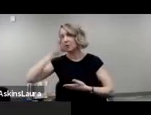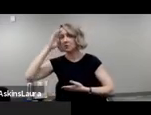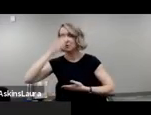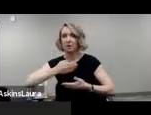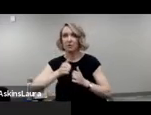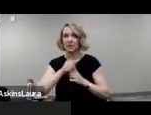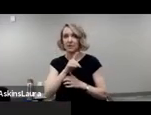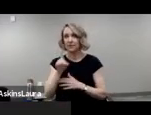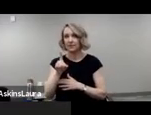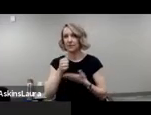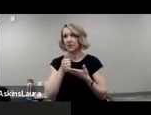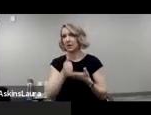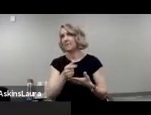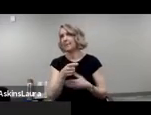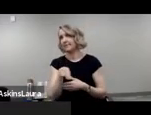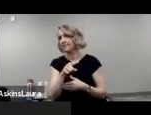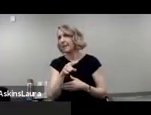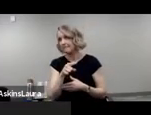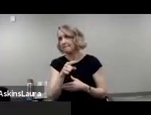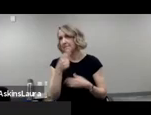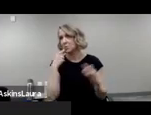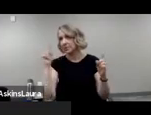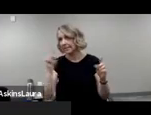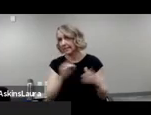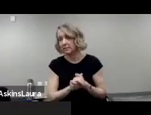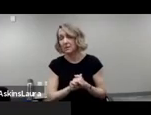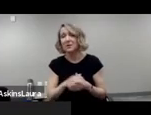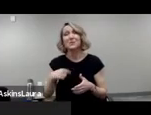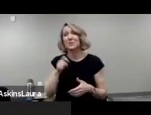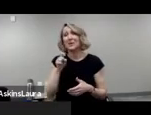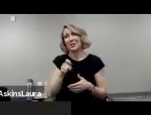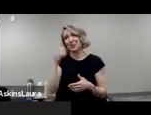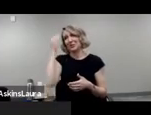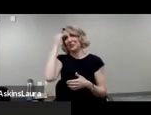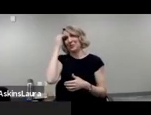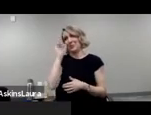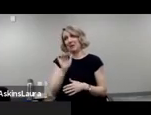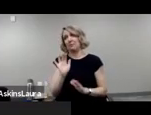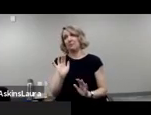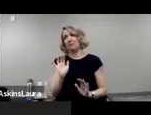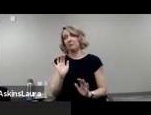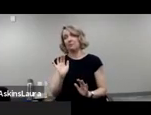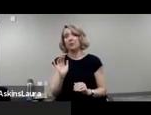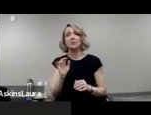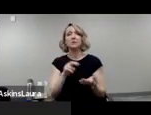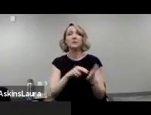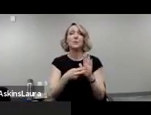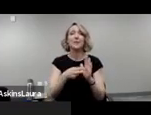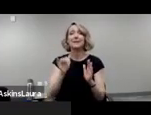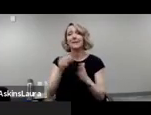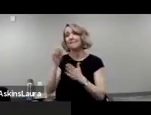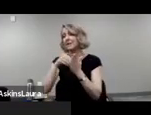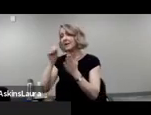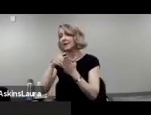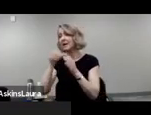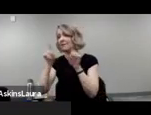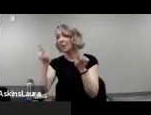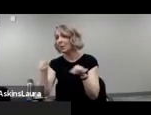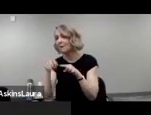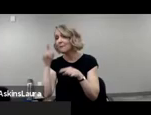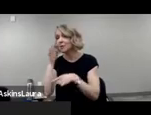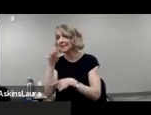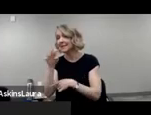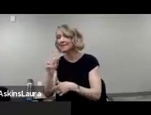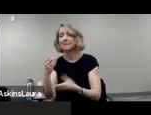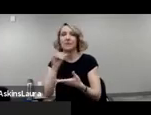developmental disabilities. And so I think that we have to acknowledge that and that something like filling out a census form may not be